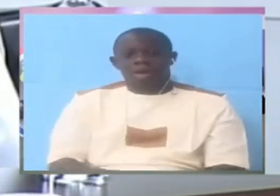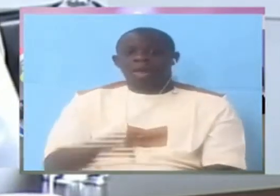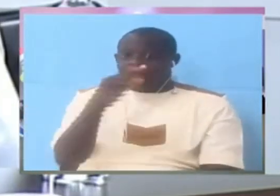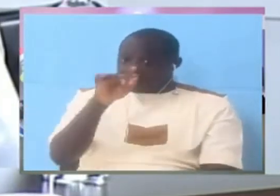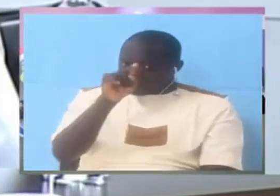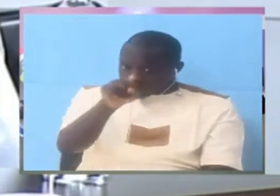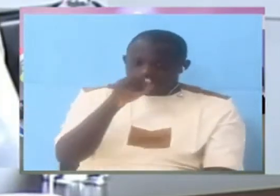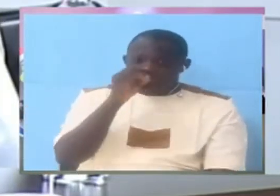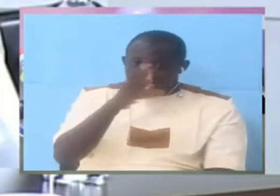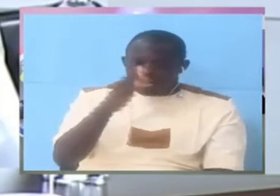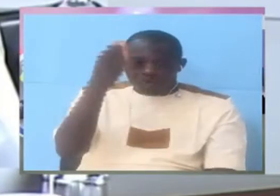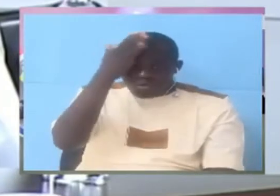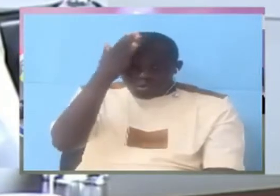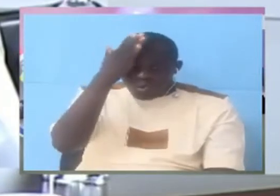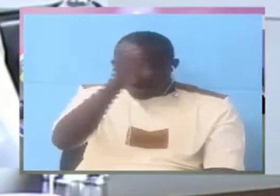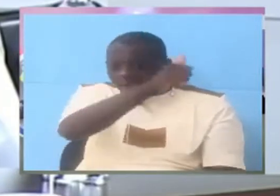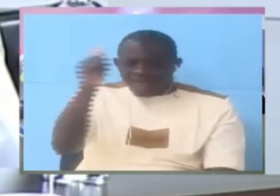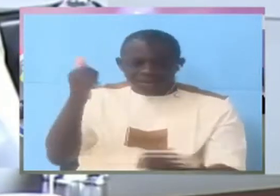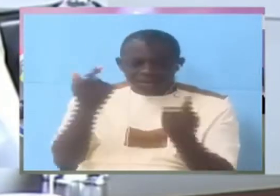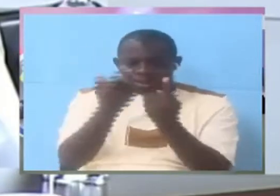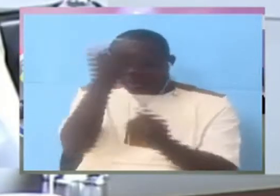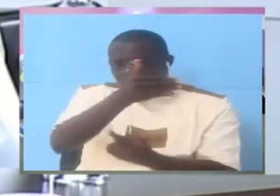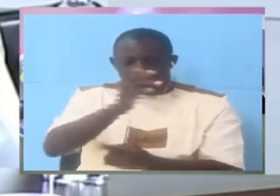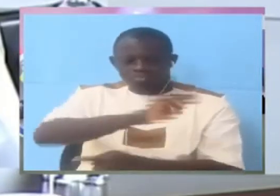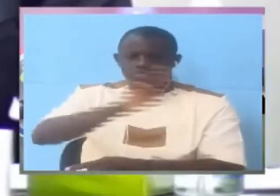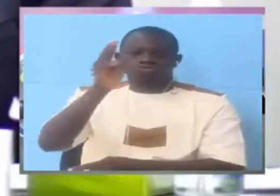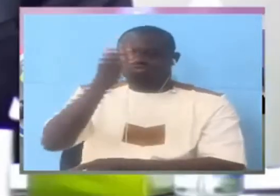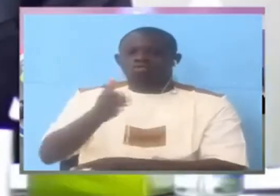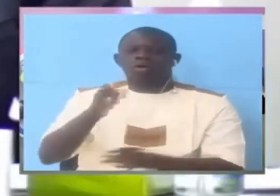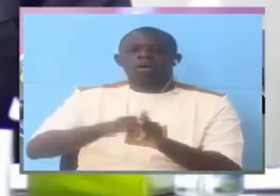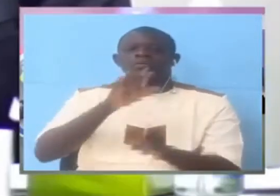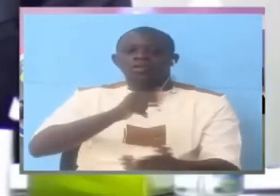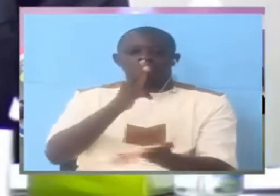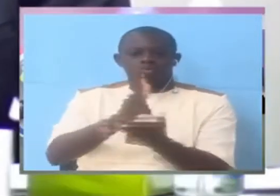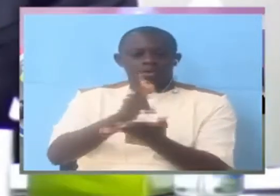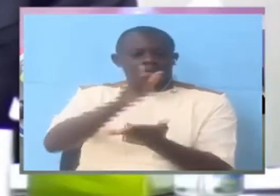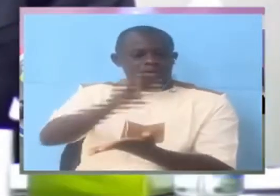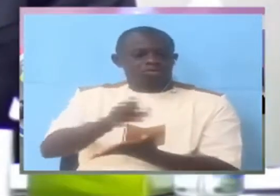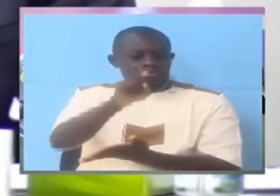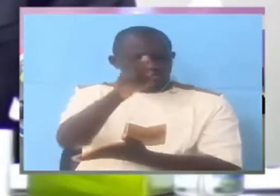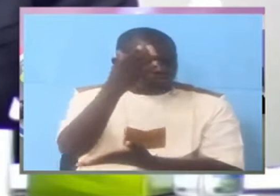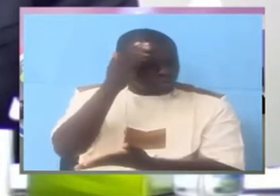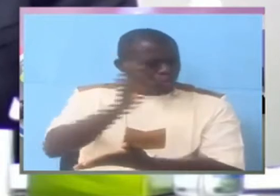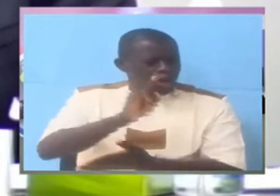If you say that you know everything there, then that's not true. Mr. Witness, you know what you are avoiding to do? You